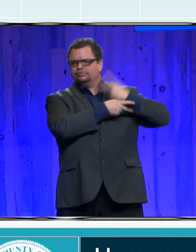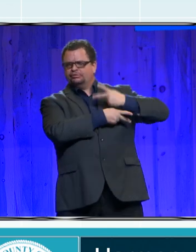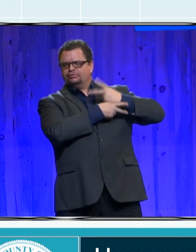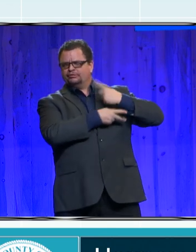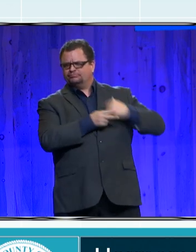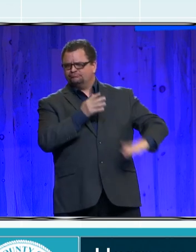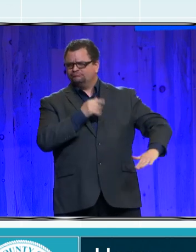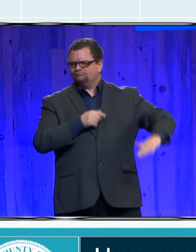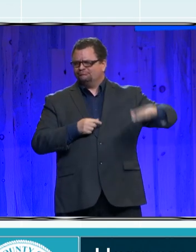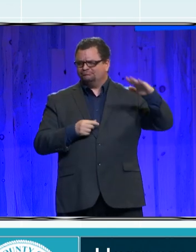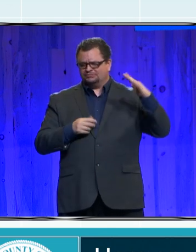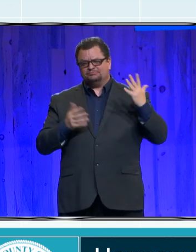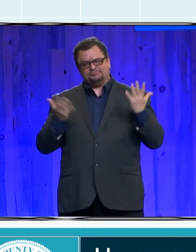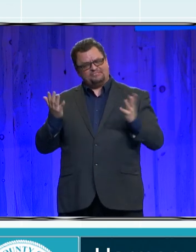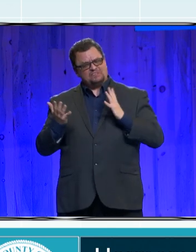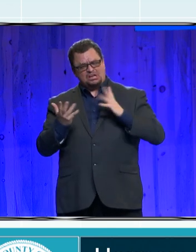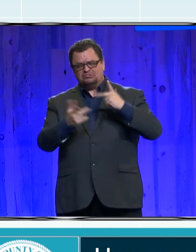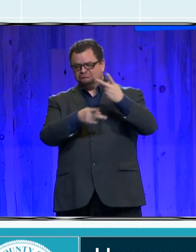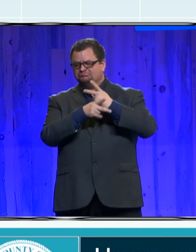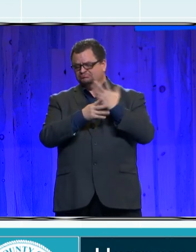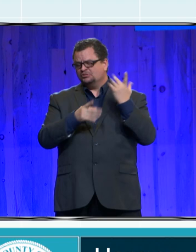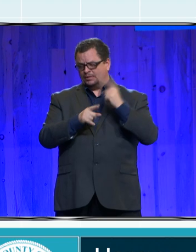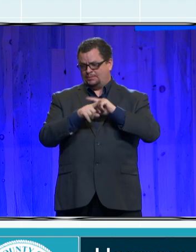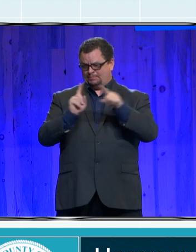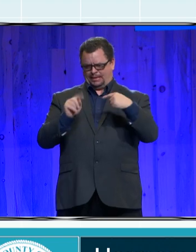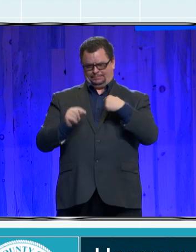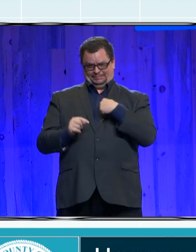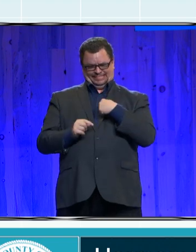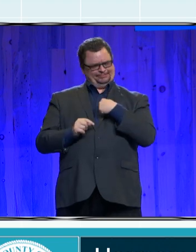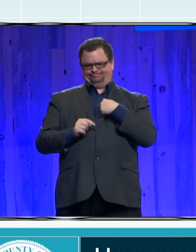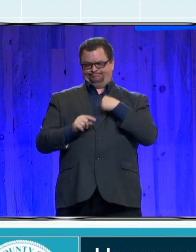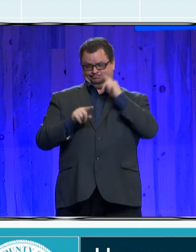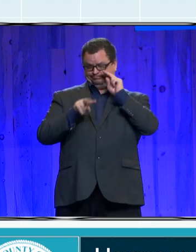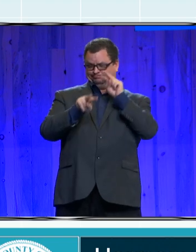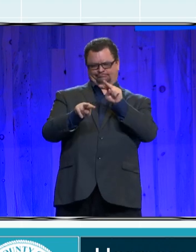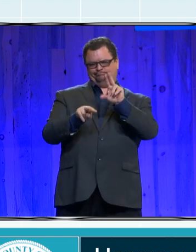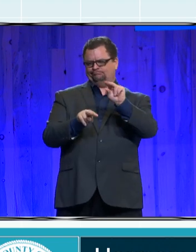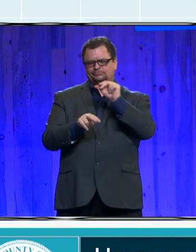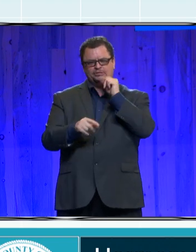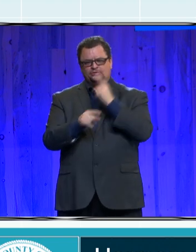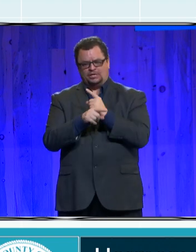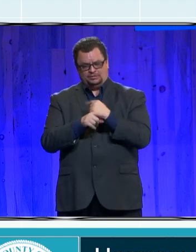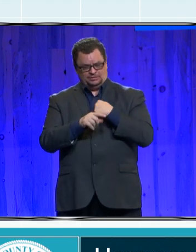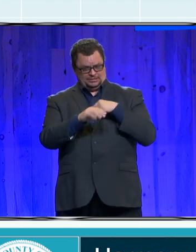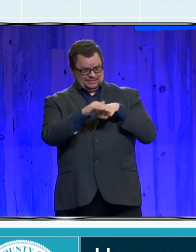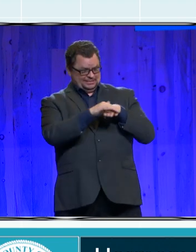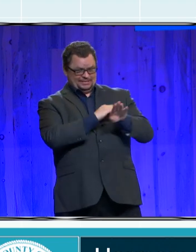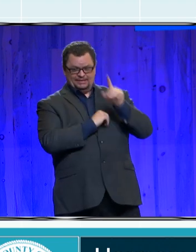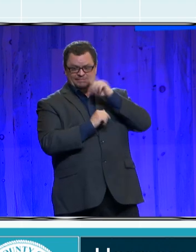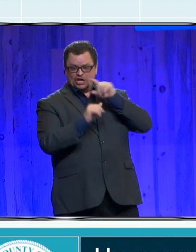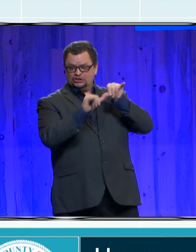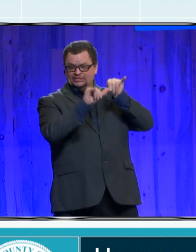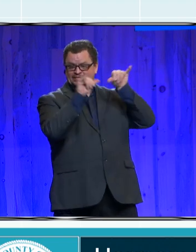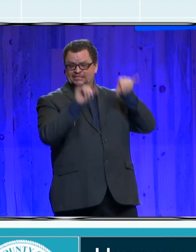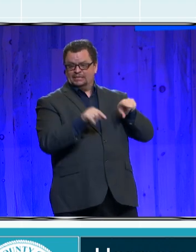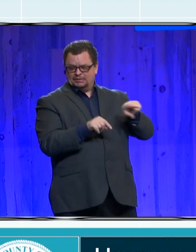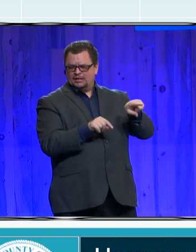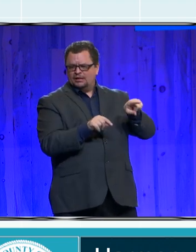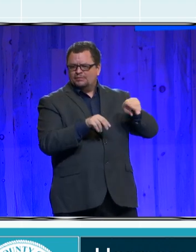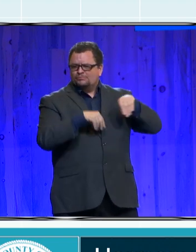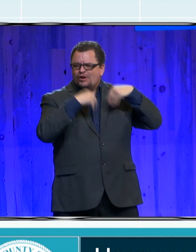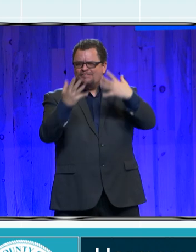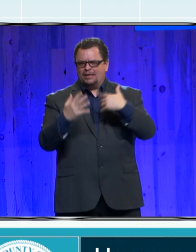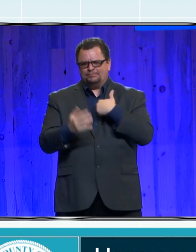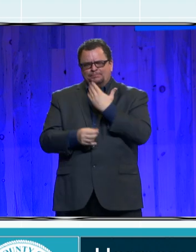case, not so much. I believe that entering the foster system has provided family, culture, success,